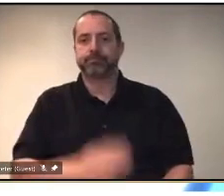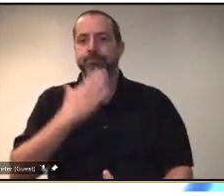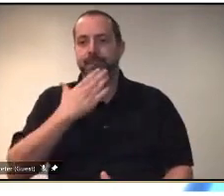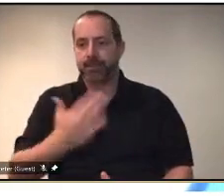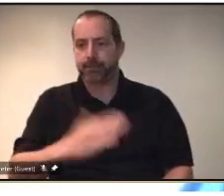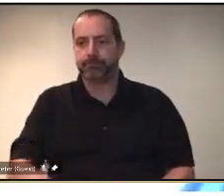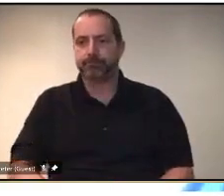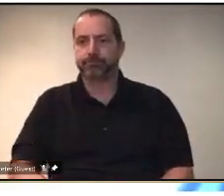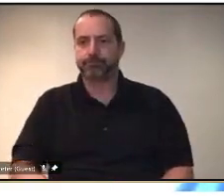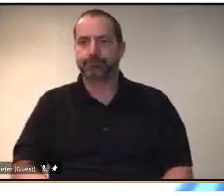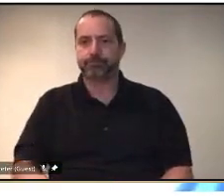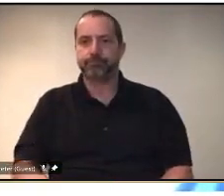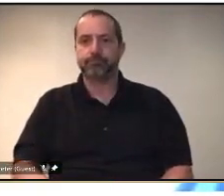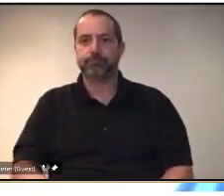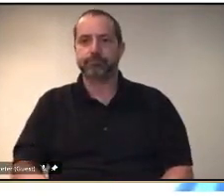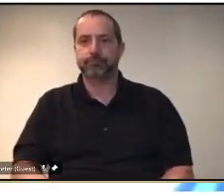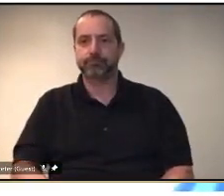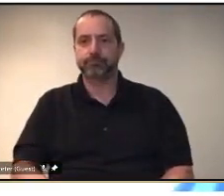Do have a follow-up question, Mark?